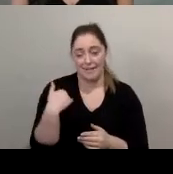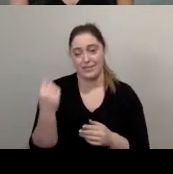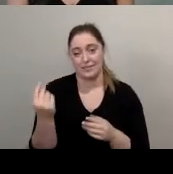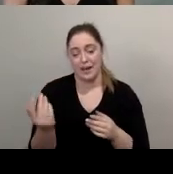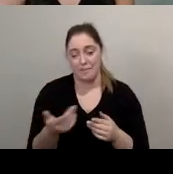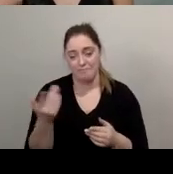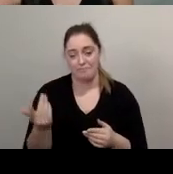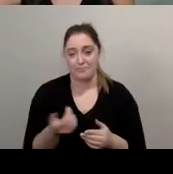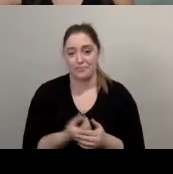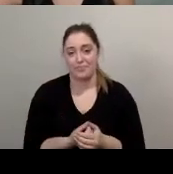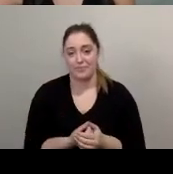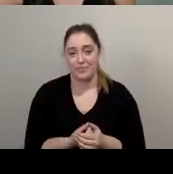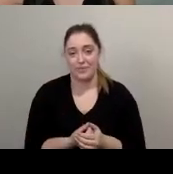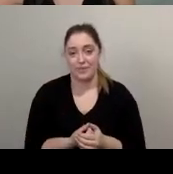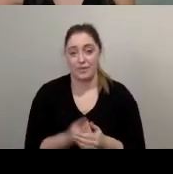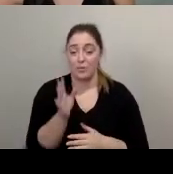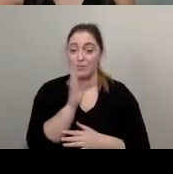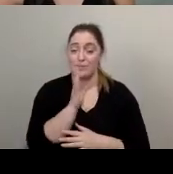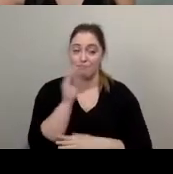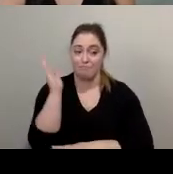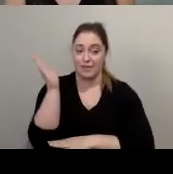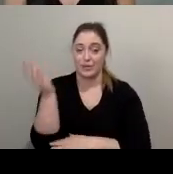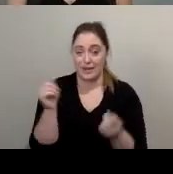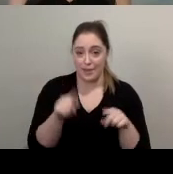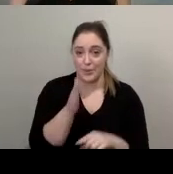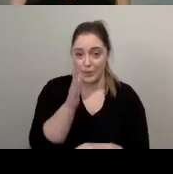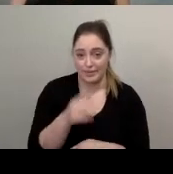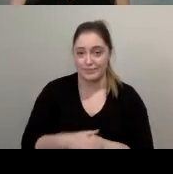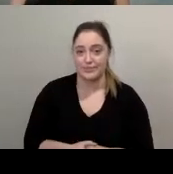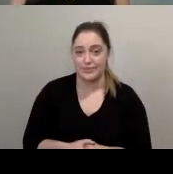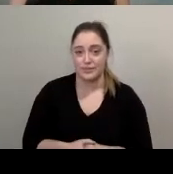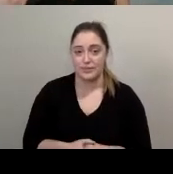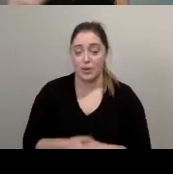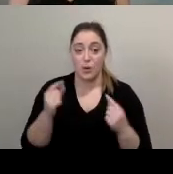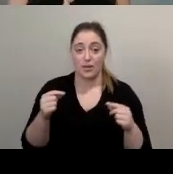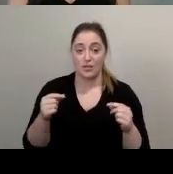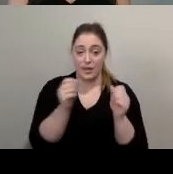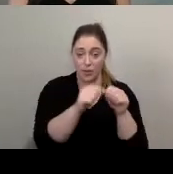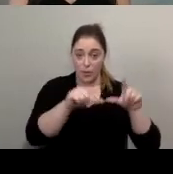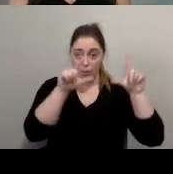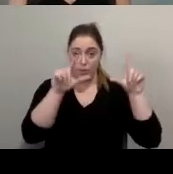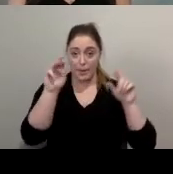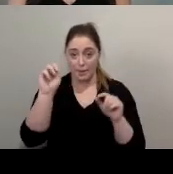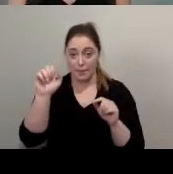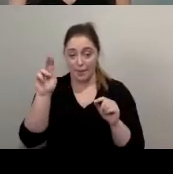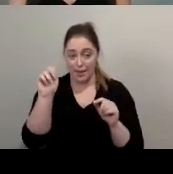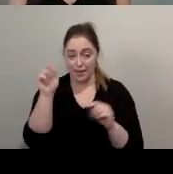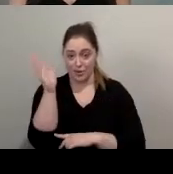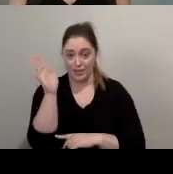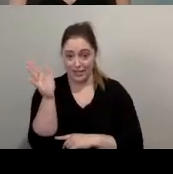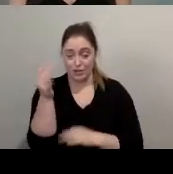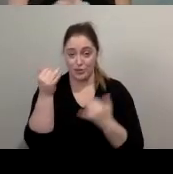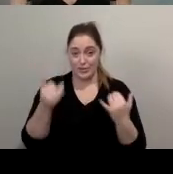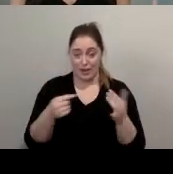and when we will hear from our speakers when the main presentation and such as right now your sound